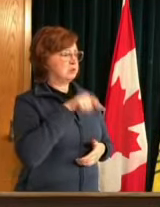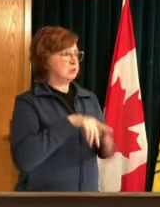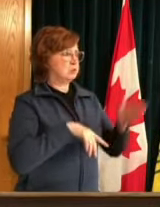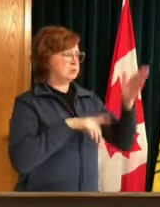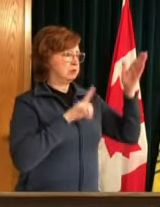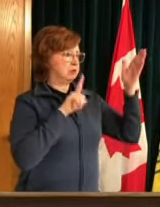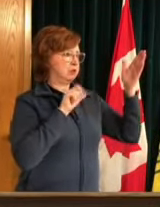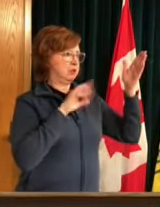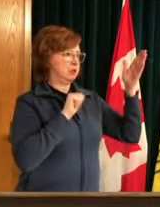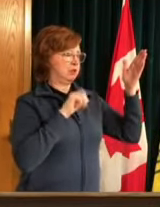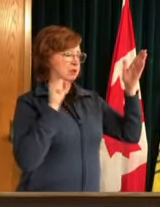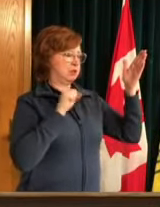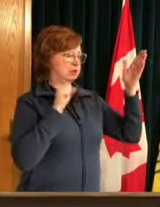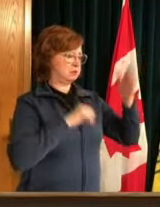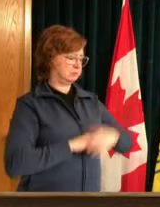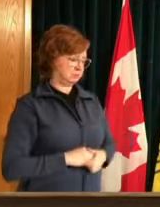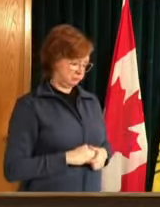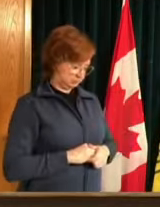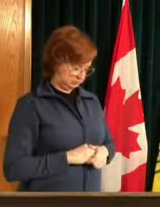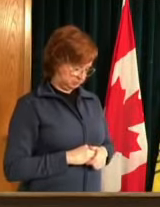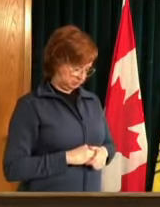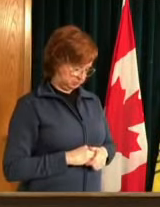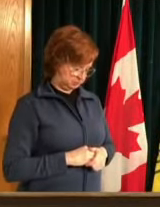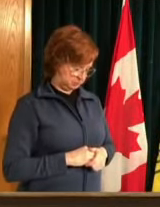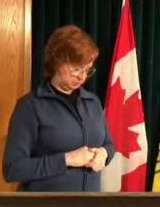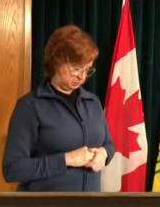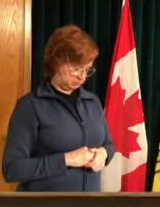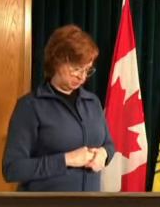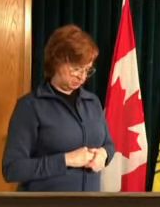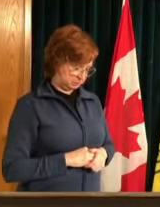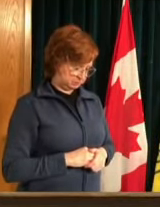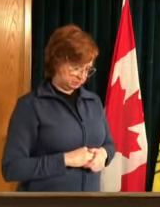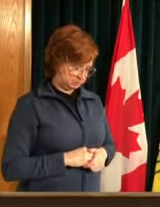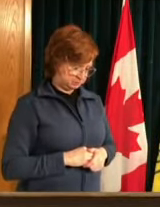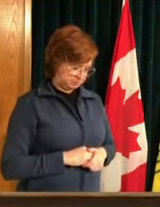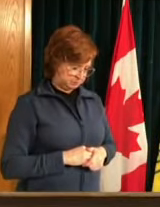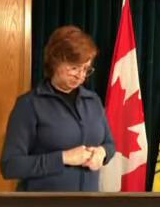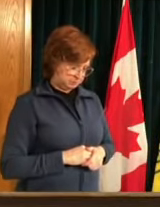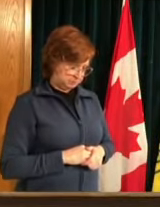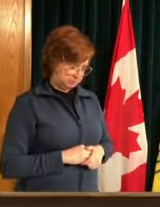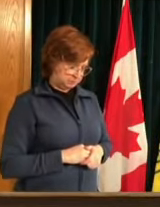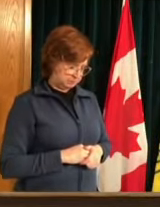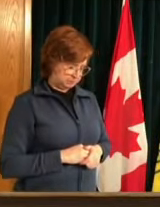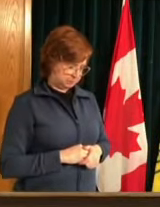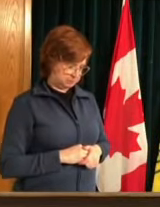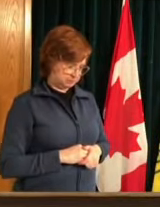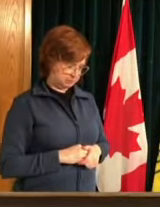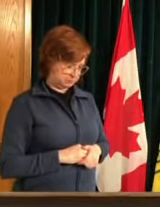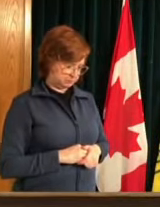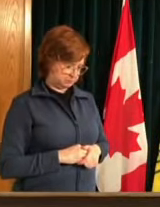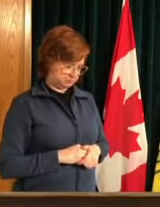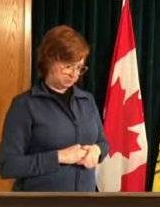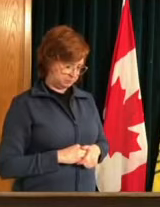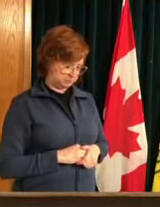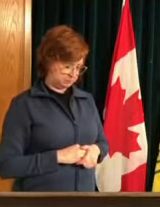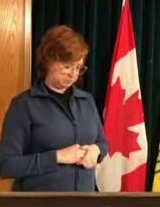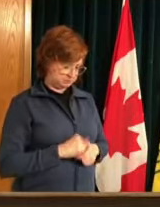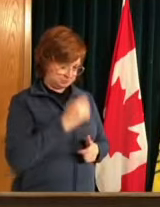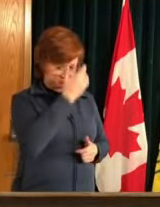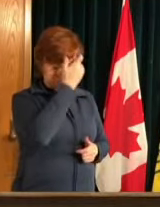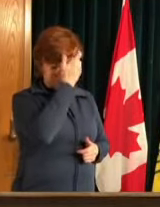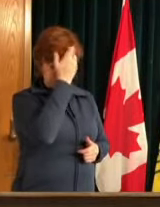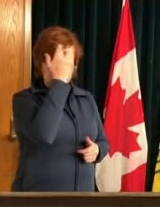we're hearing a lot more um appointments that have been cancelled aren't being clearly or effectively